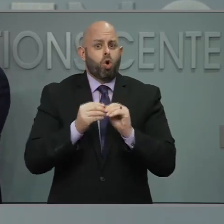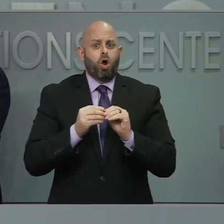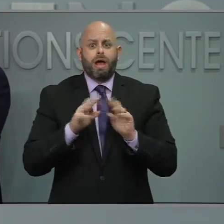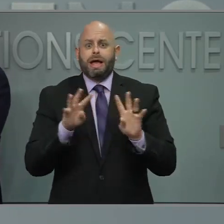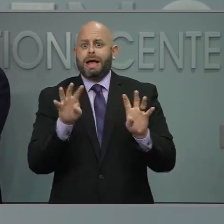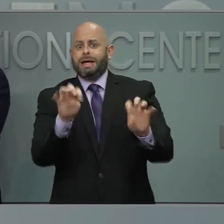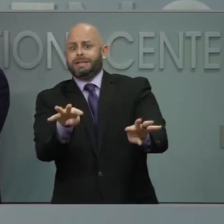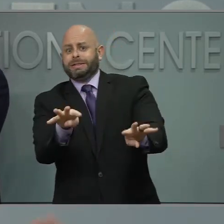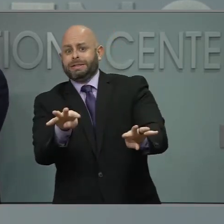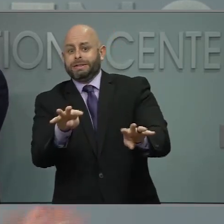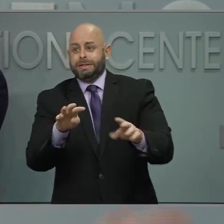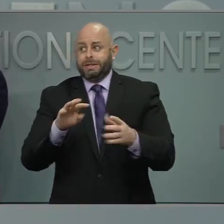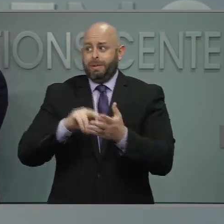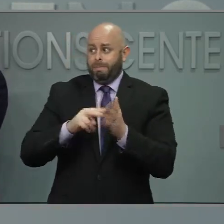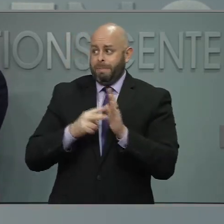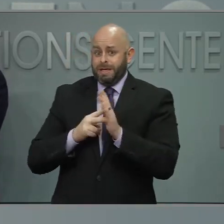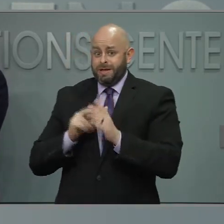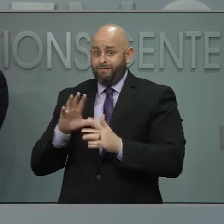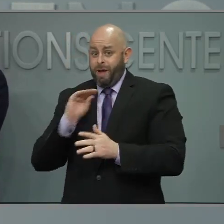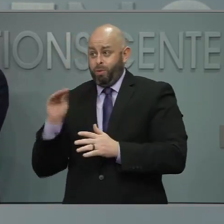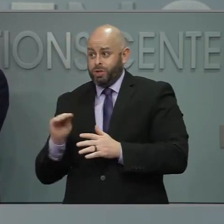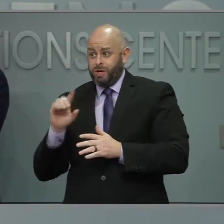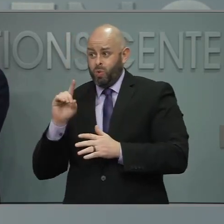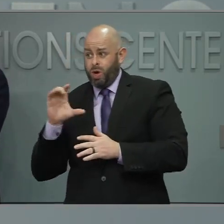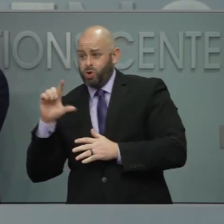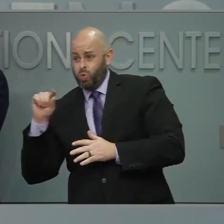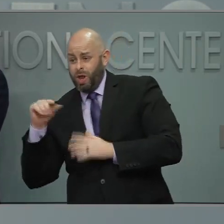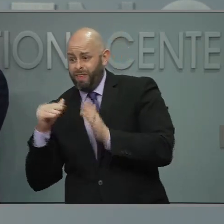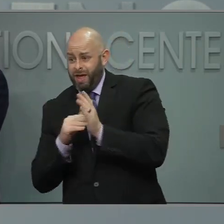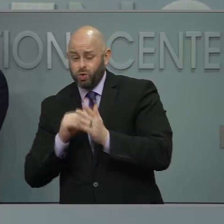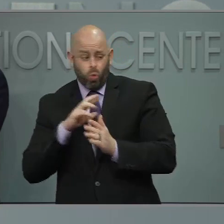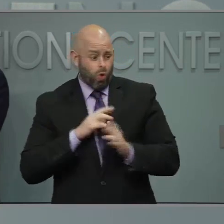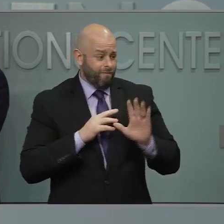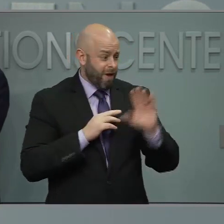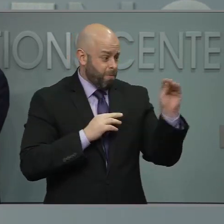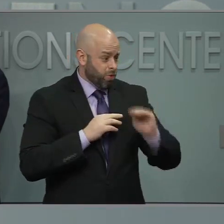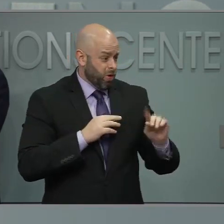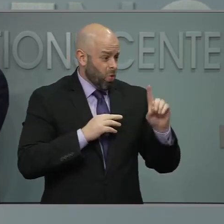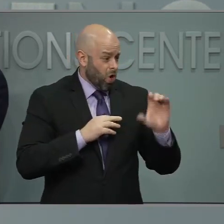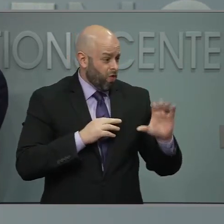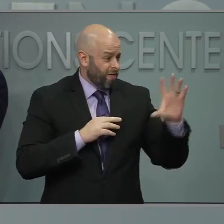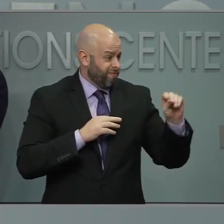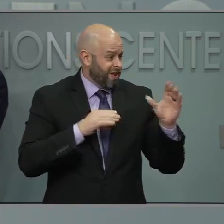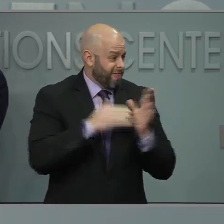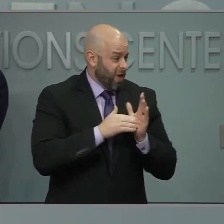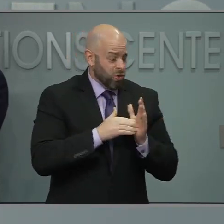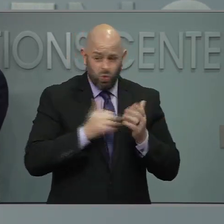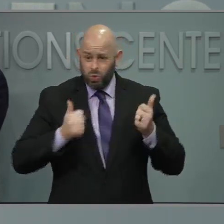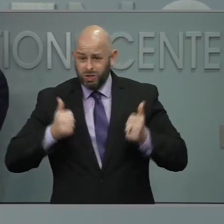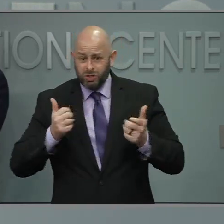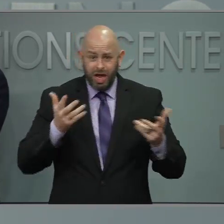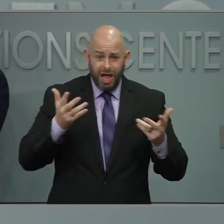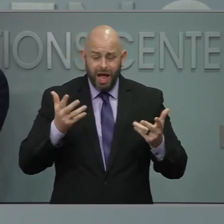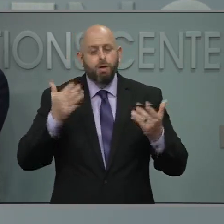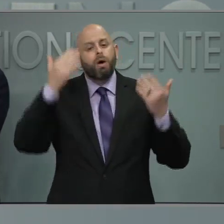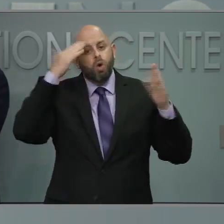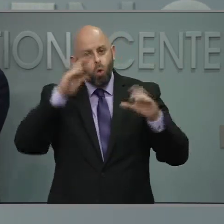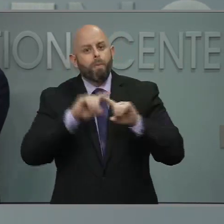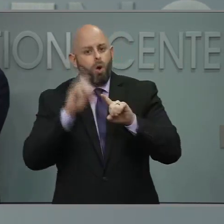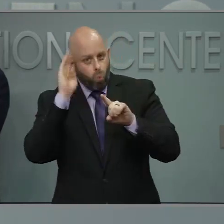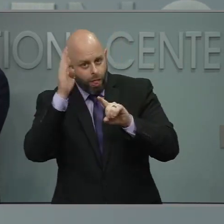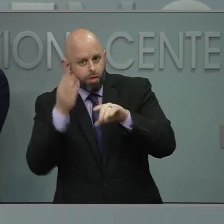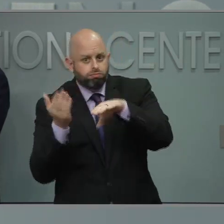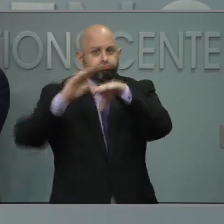is that 5% of the 120 we were getting, or 5% of the 150 we have been getting the last couple of weeks. So stay tuned on the